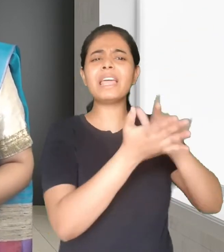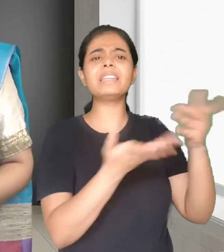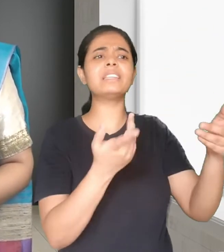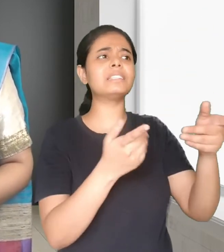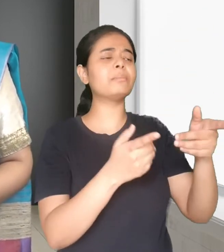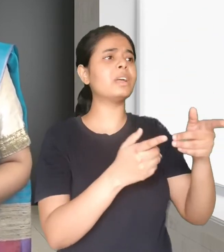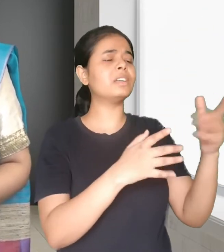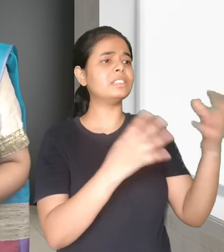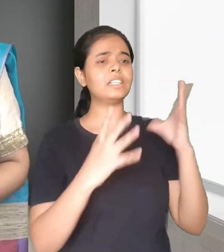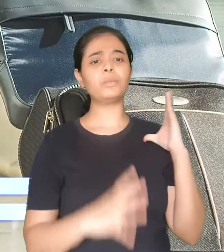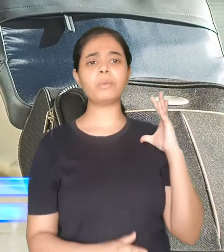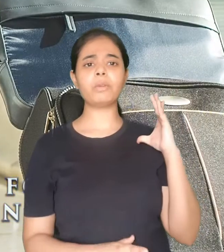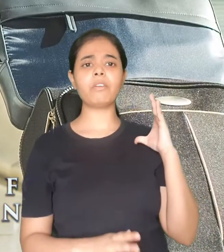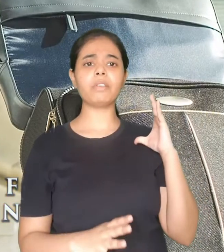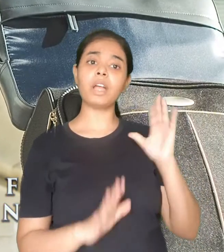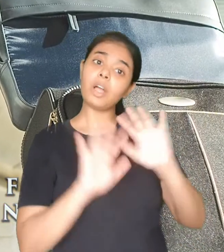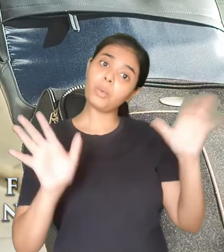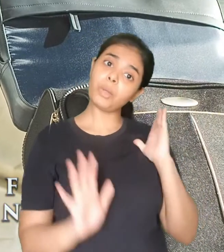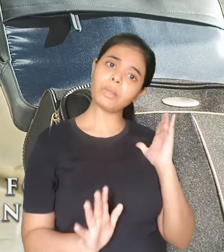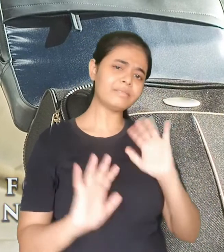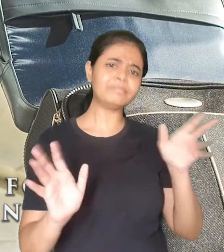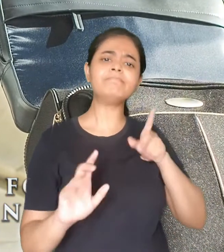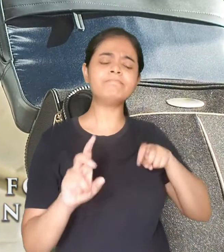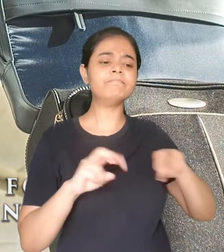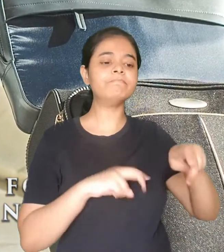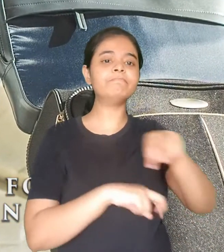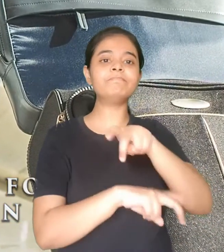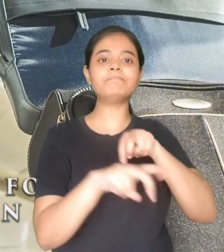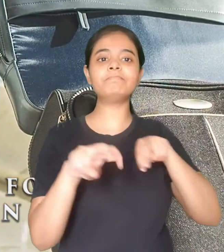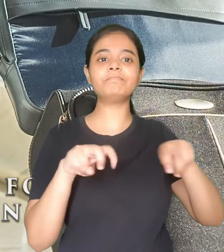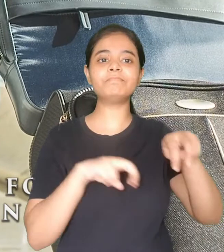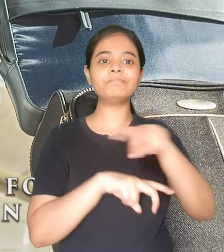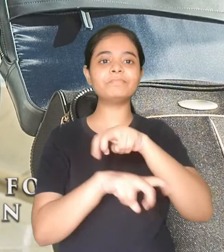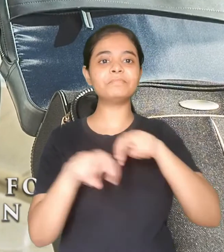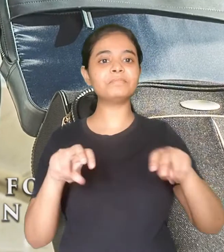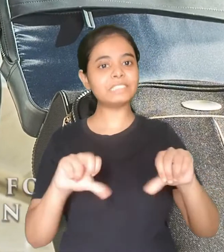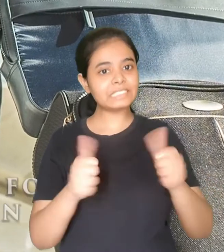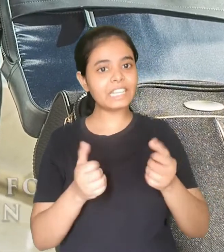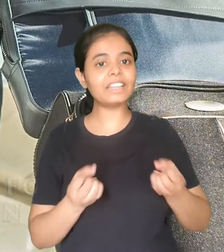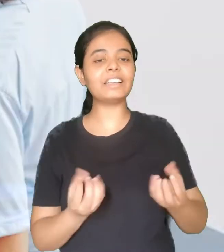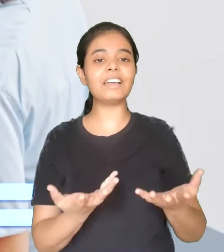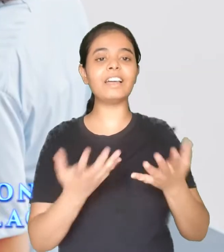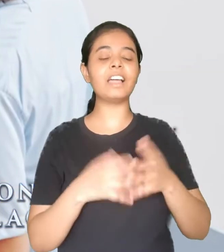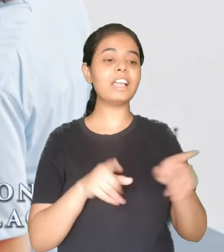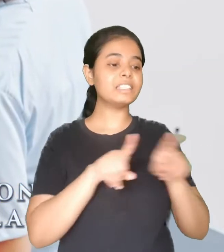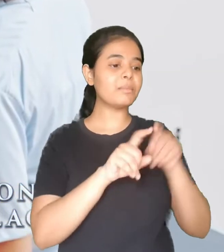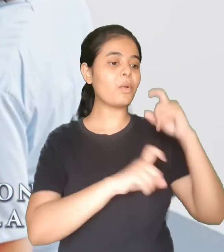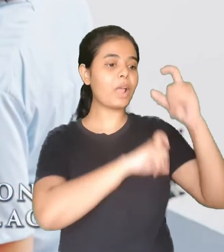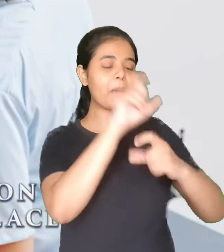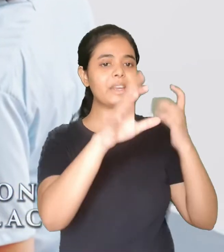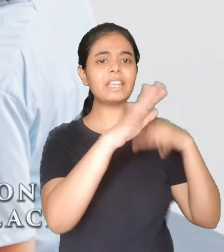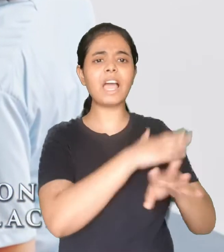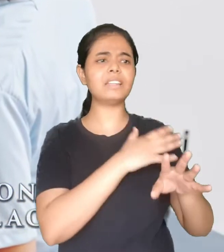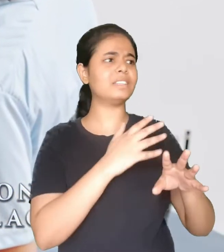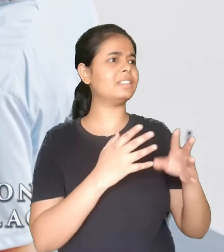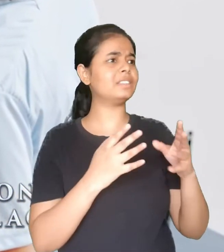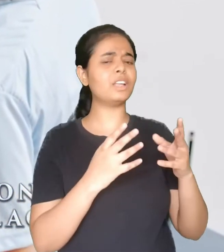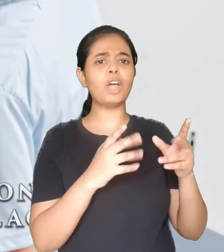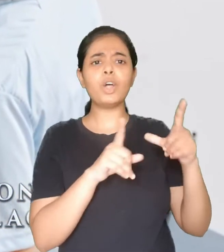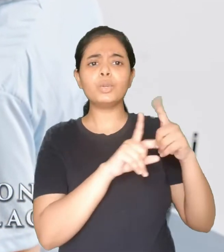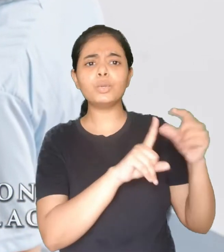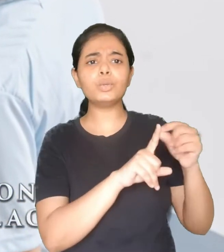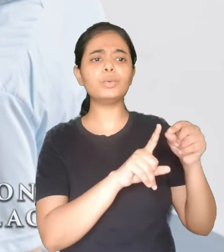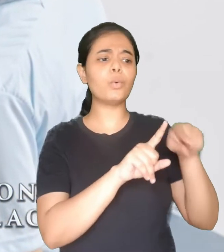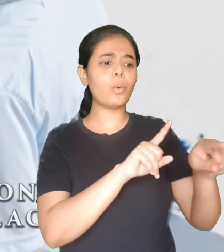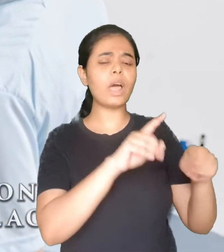stairs the rest of the way. Work while waiting at the airport or railway station. Participate in or